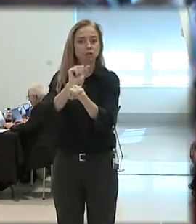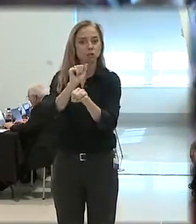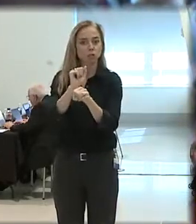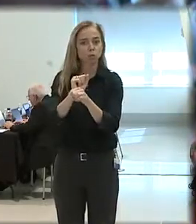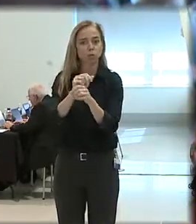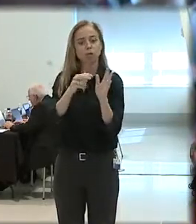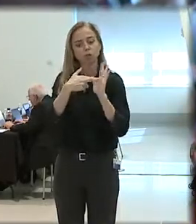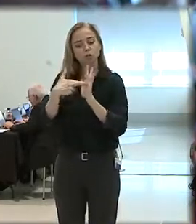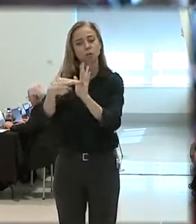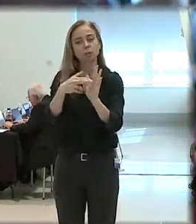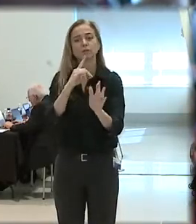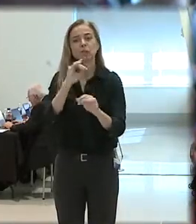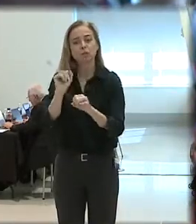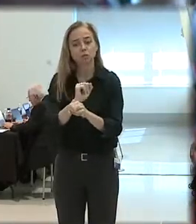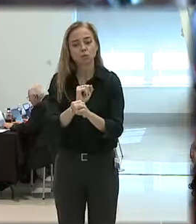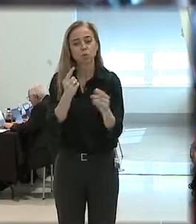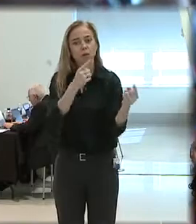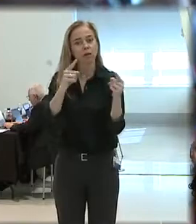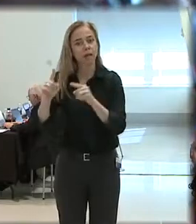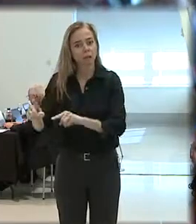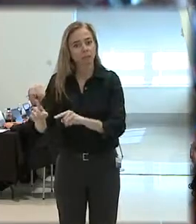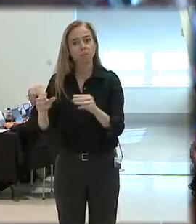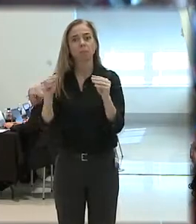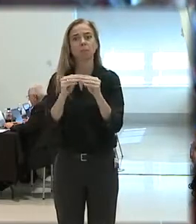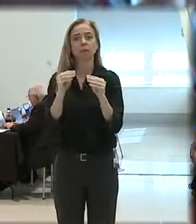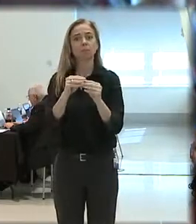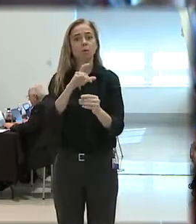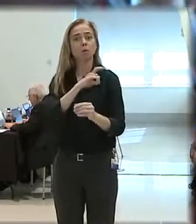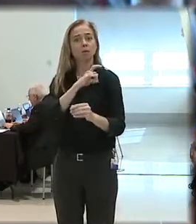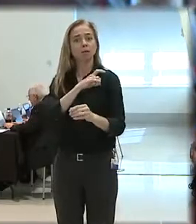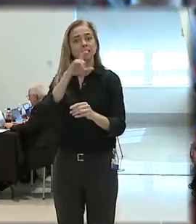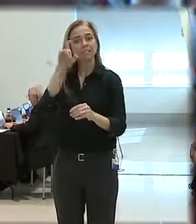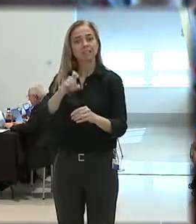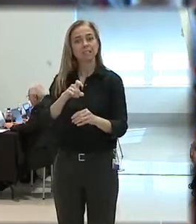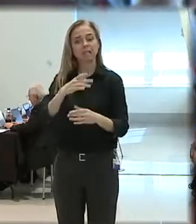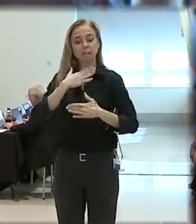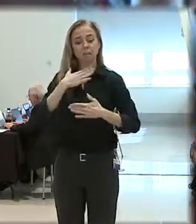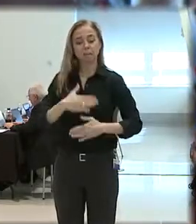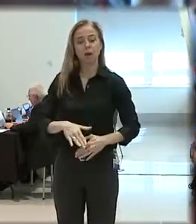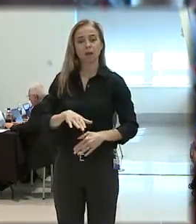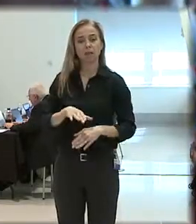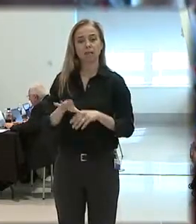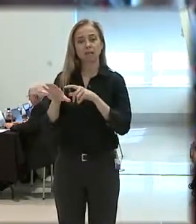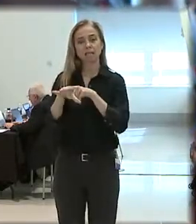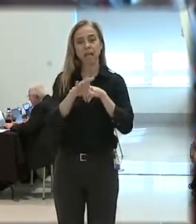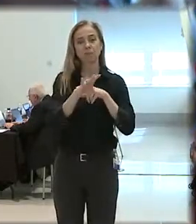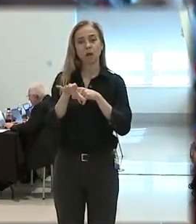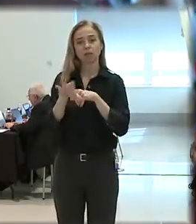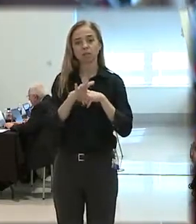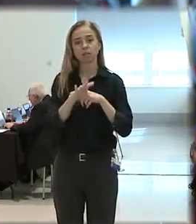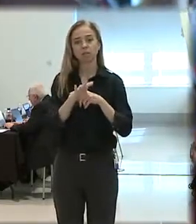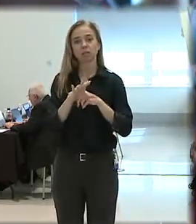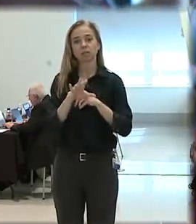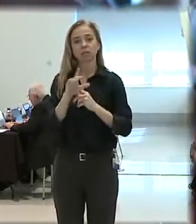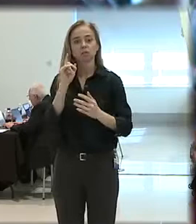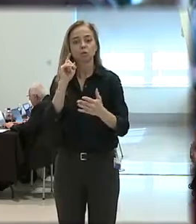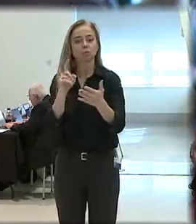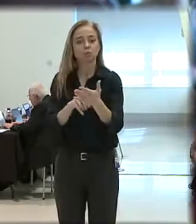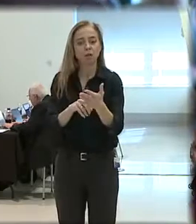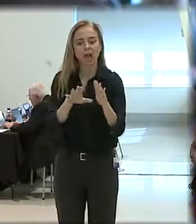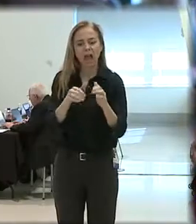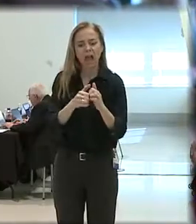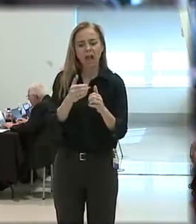actually happens. As more police departments deploy body cameras, we need to use that as ways of how are things successfully